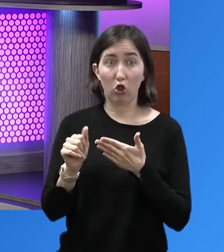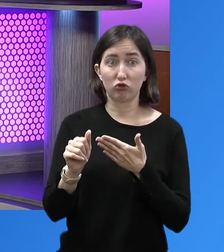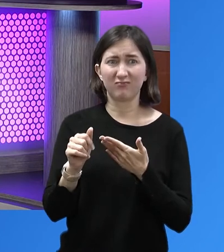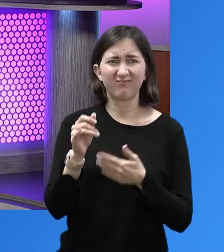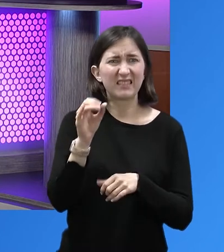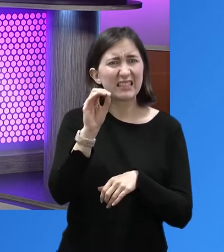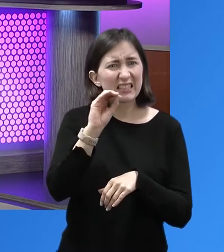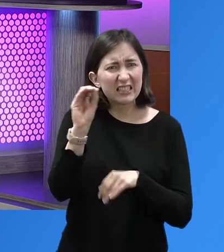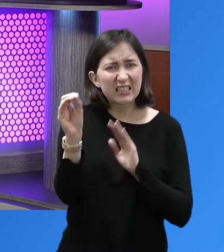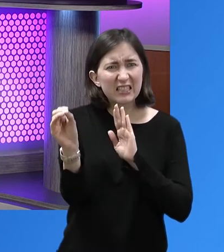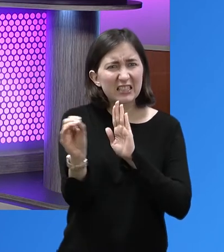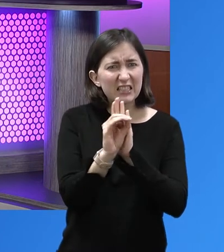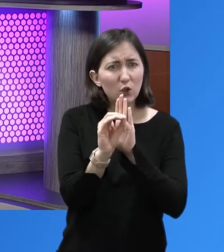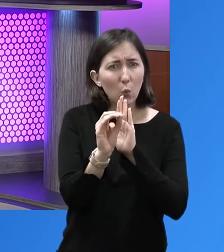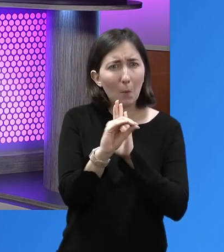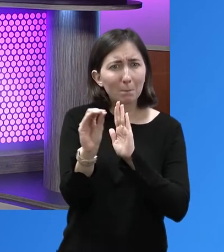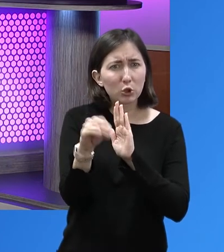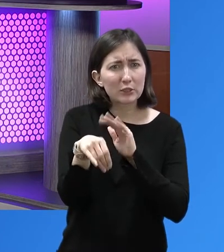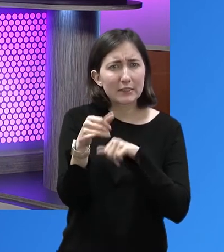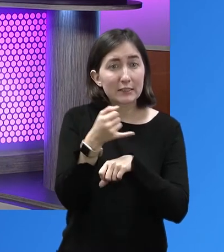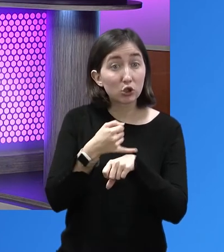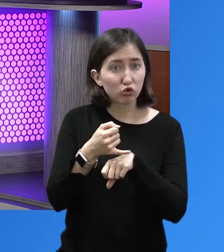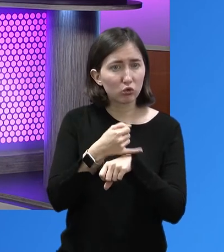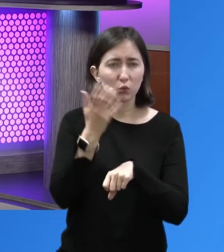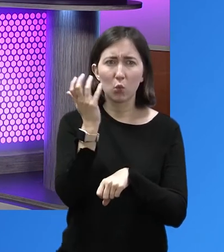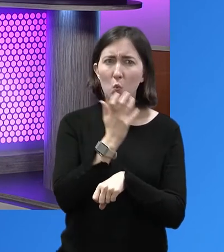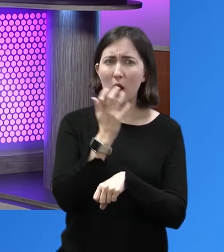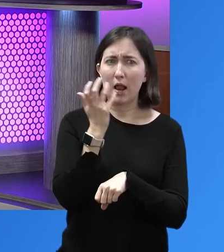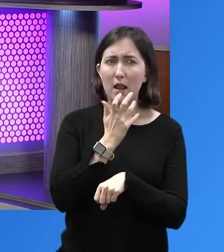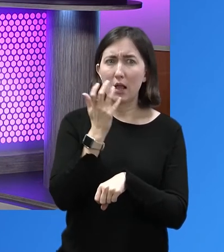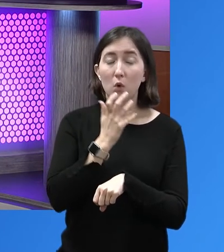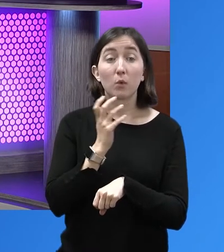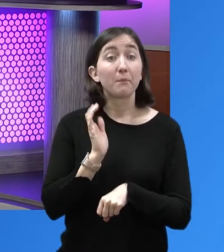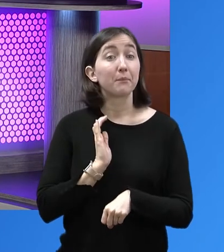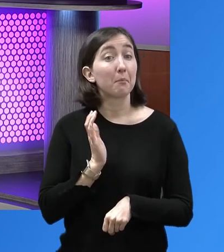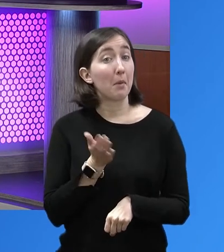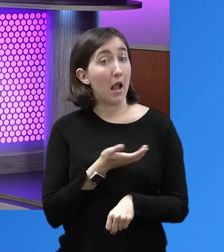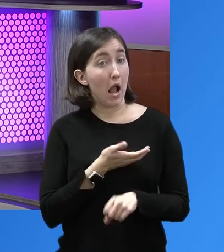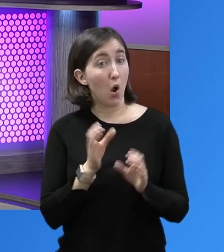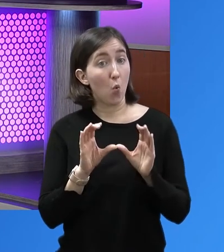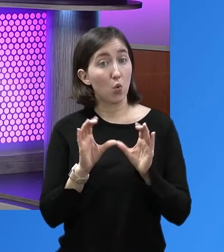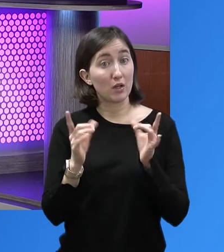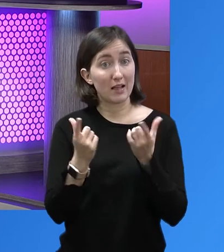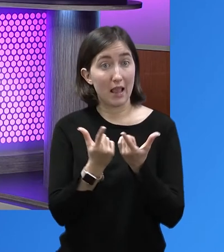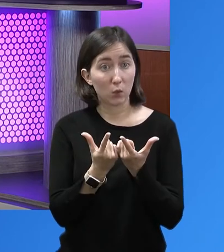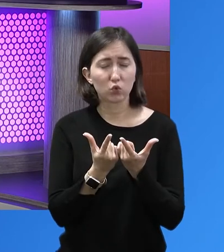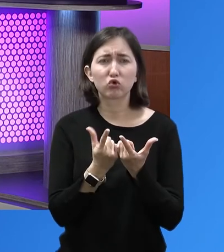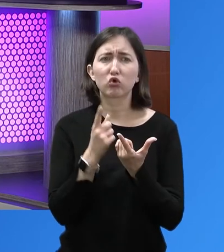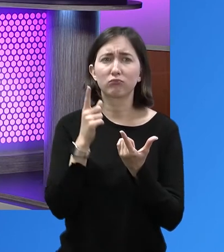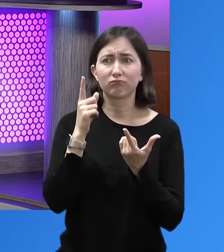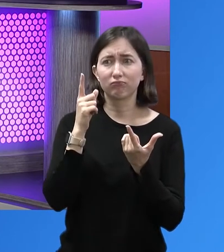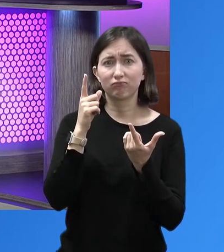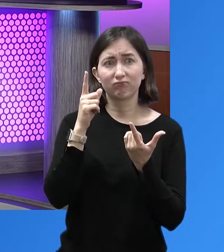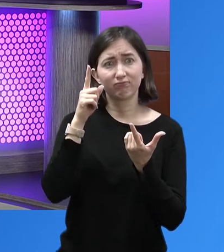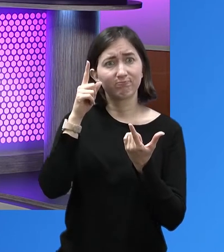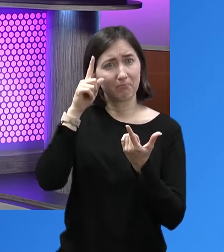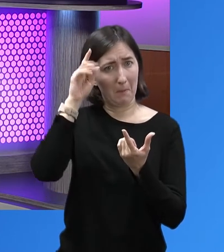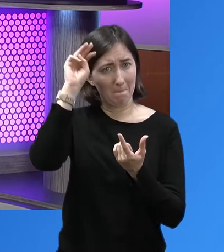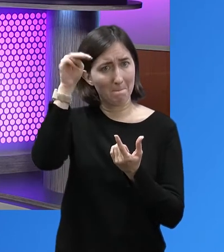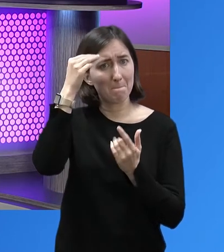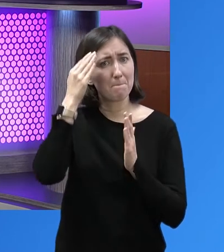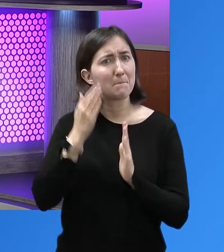at 0% interest. I mean, what a deal. Yeah. And, you know, but again, our council and our